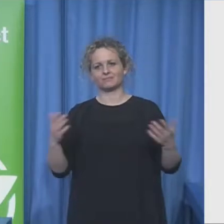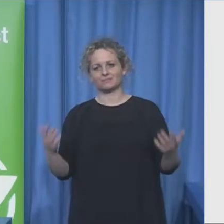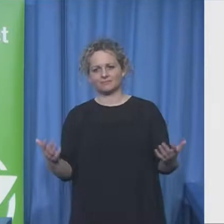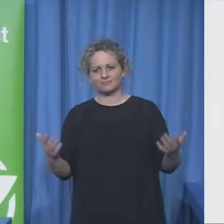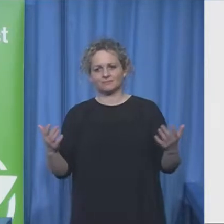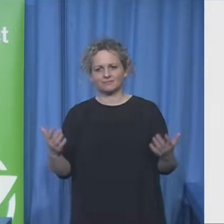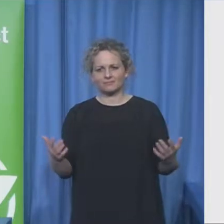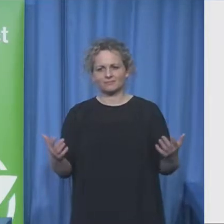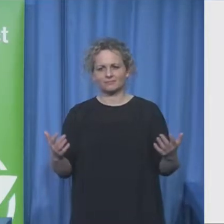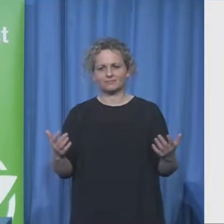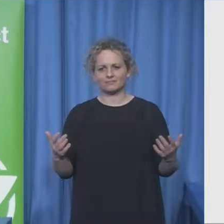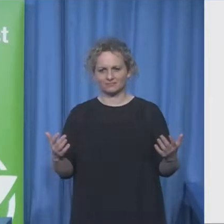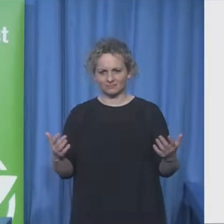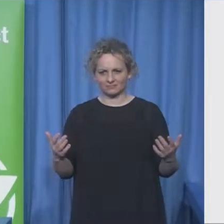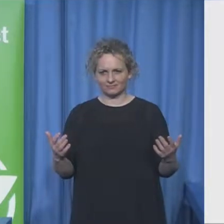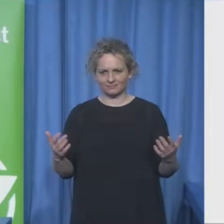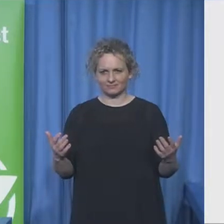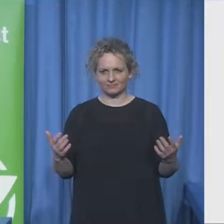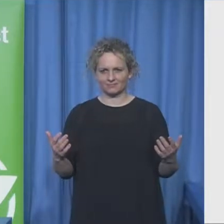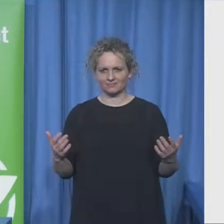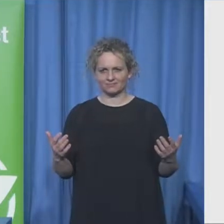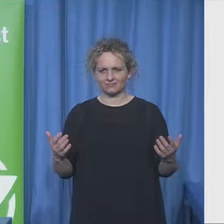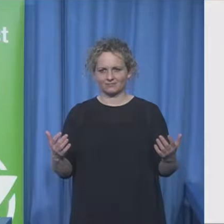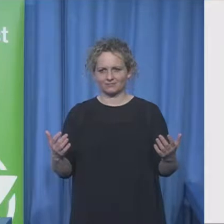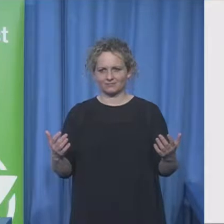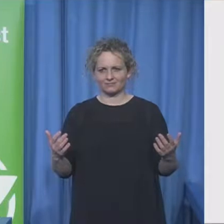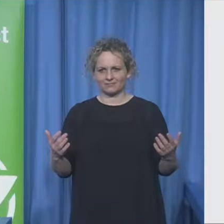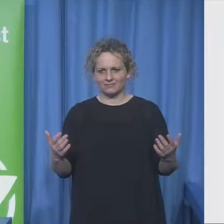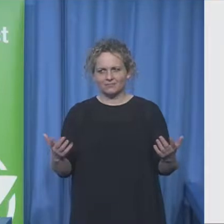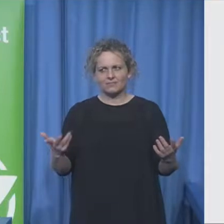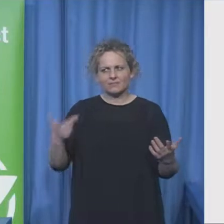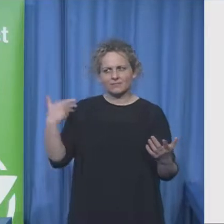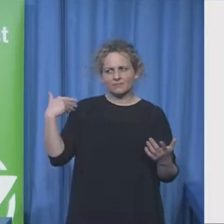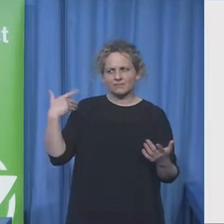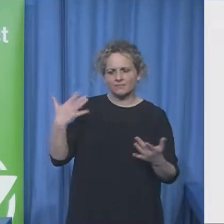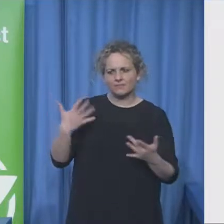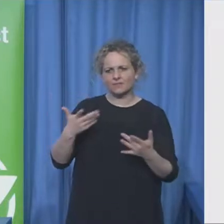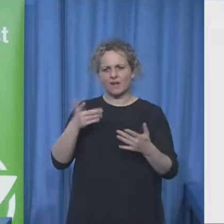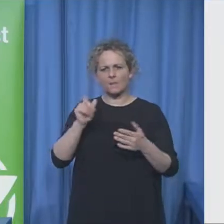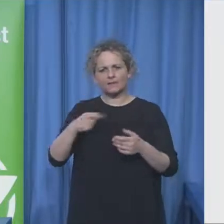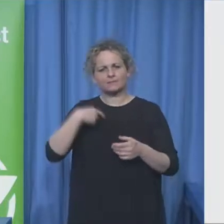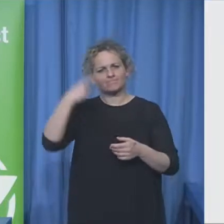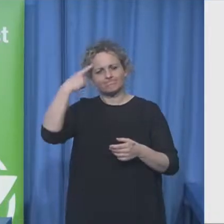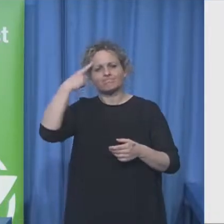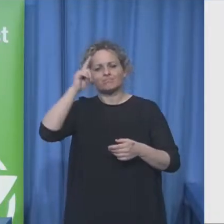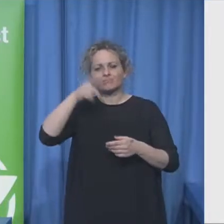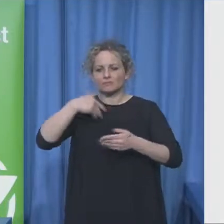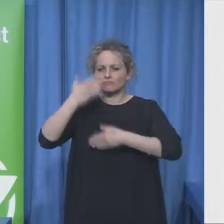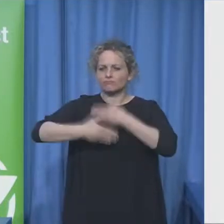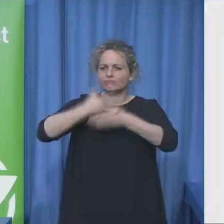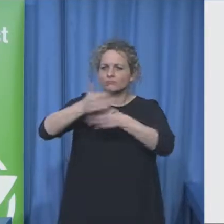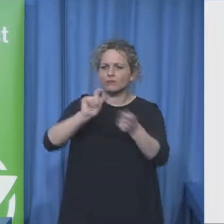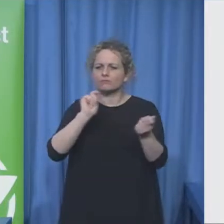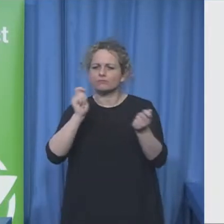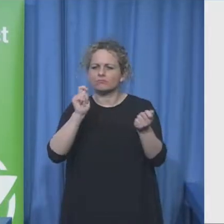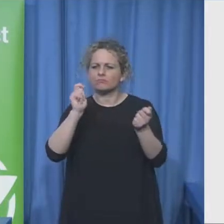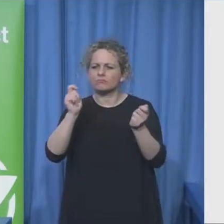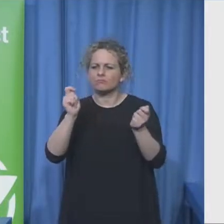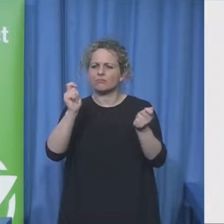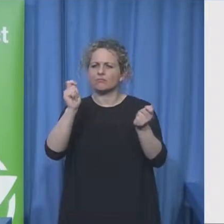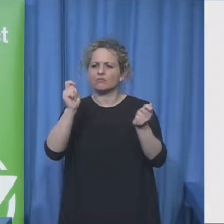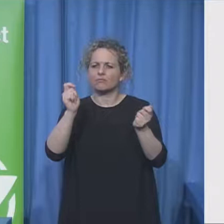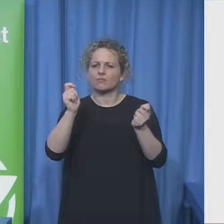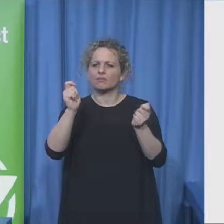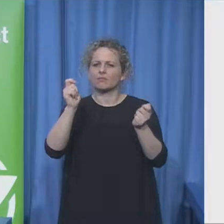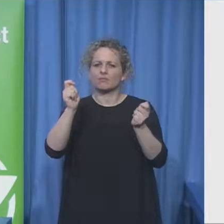of change is acceptable and what i'm seeing as we look at the power of the arts and challenging and so on is that perhaps